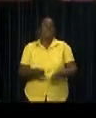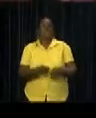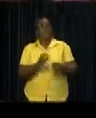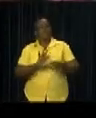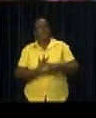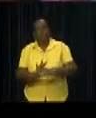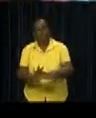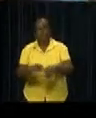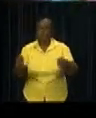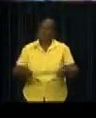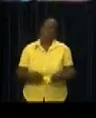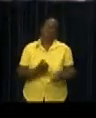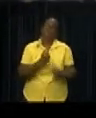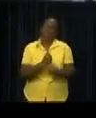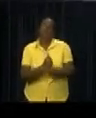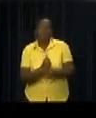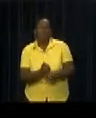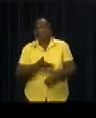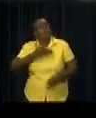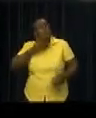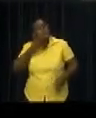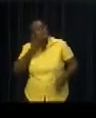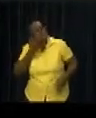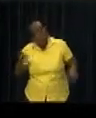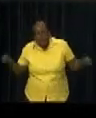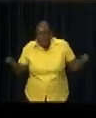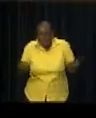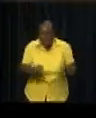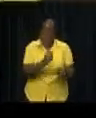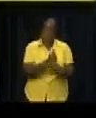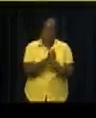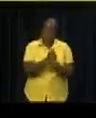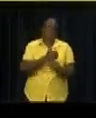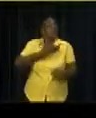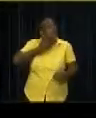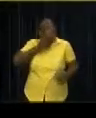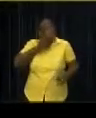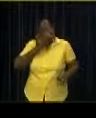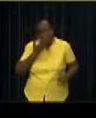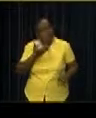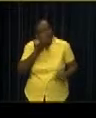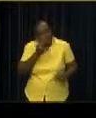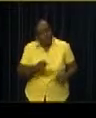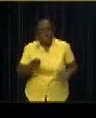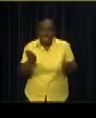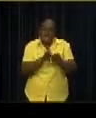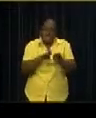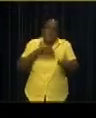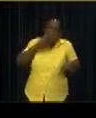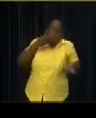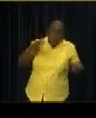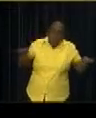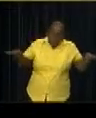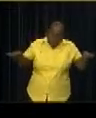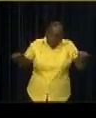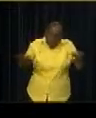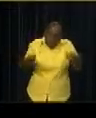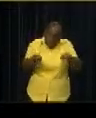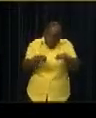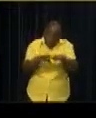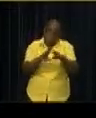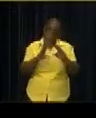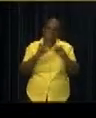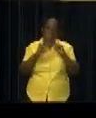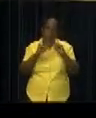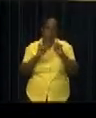This allows young people to be inspired by peers to talk about their problems. Amongst the activities are